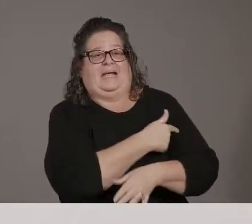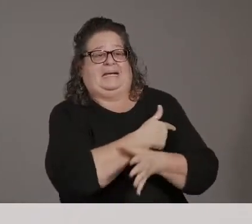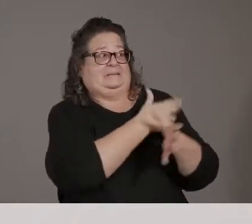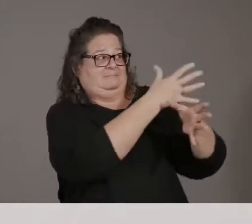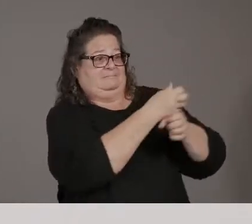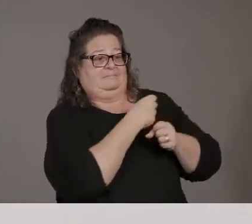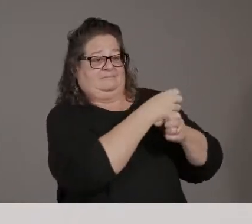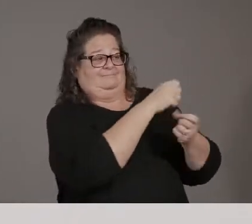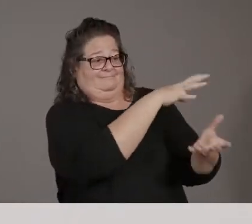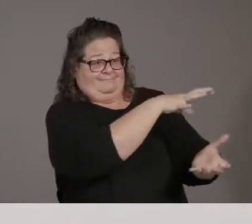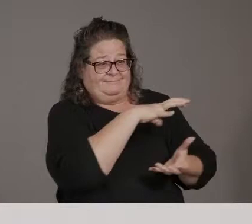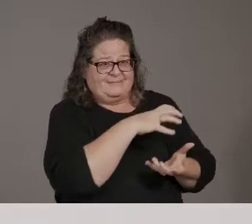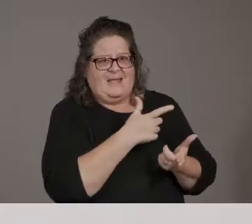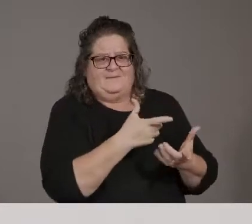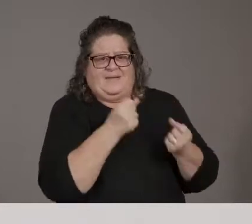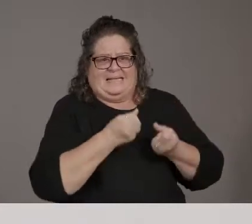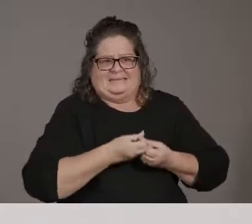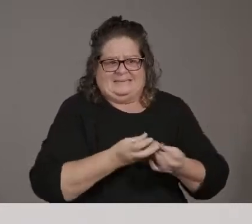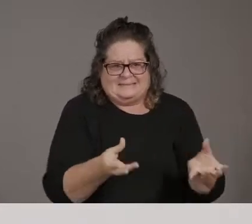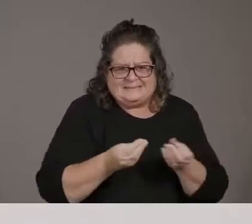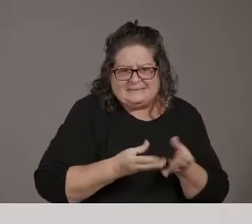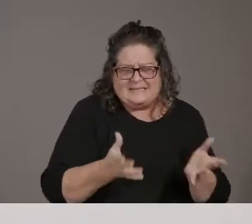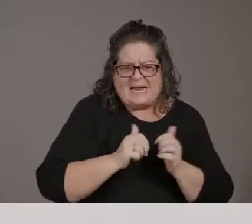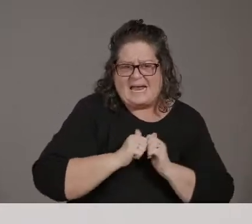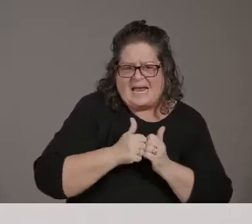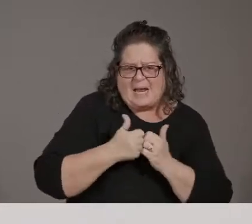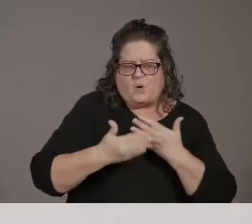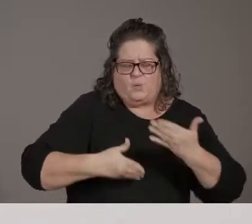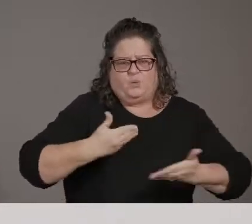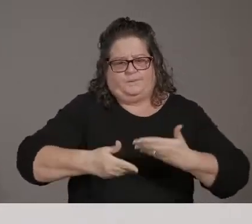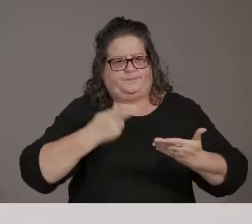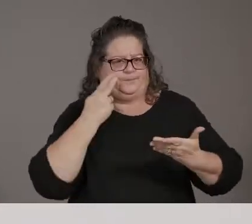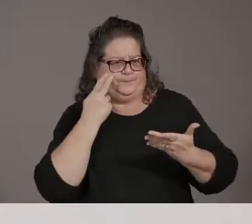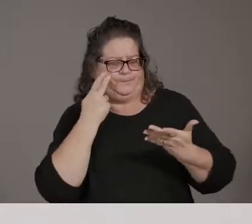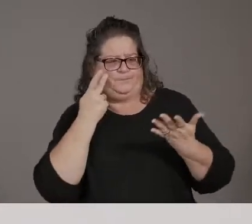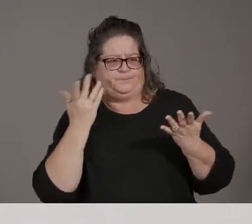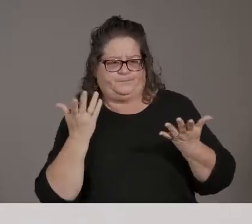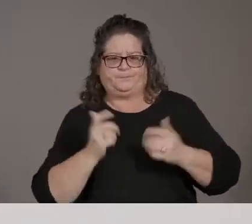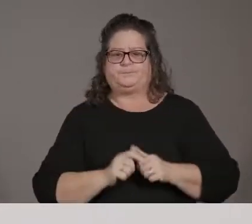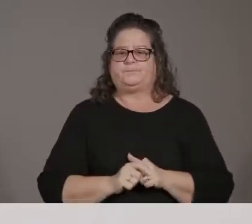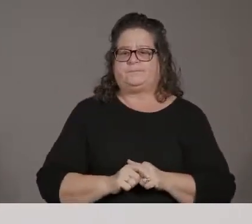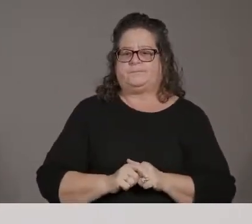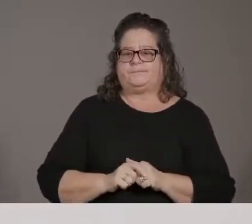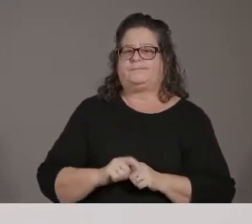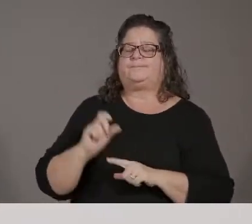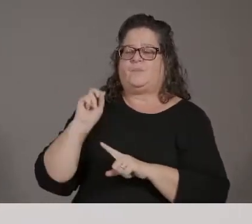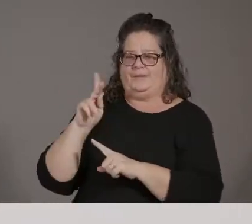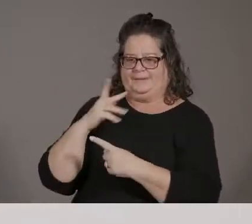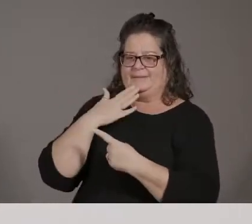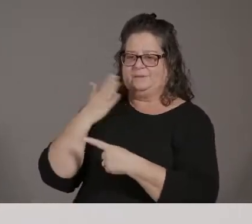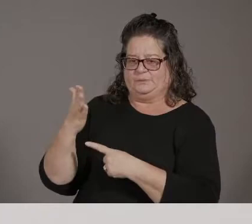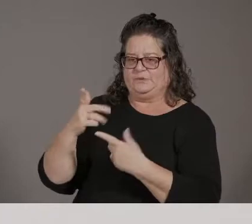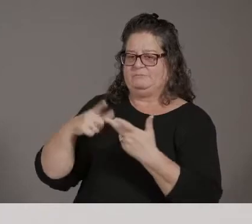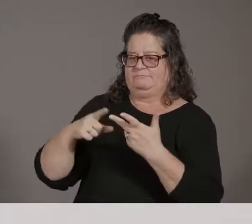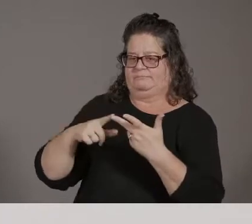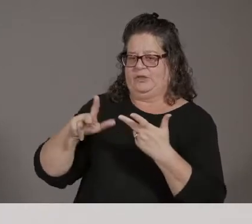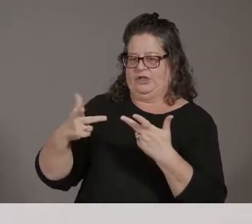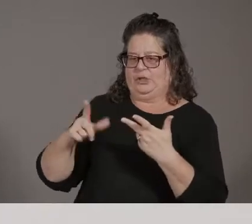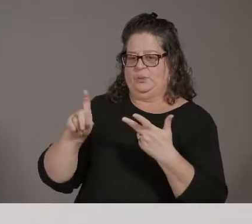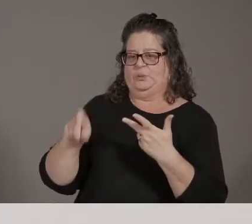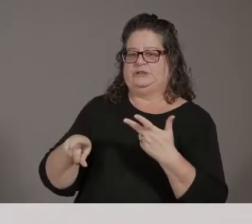Okay, and then my last question is just about that, um, uh, the, the checker on the eligibility